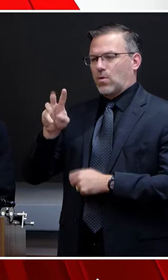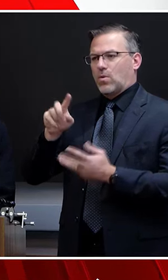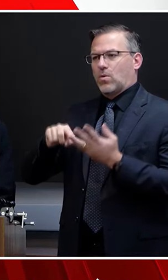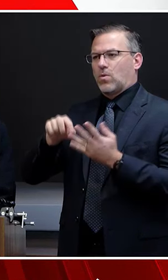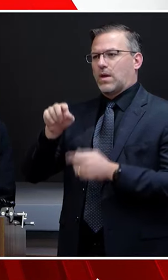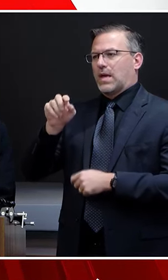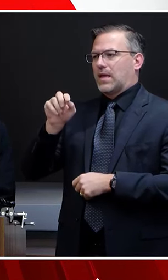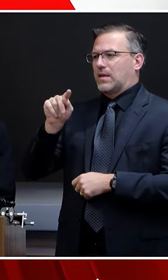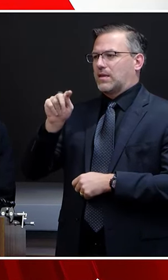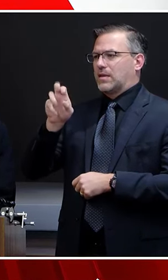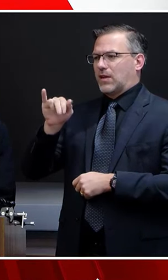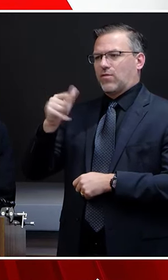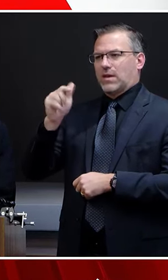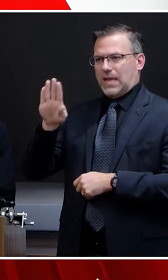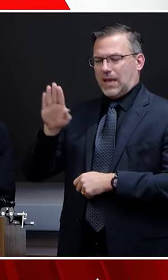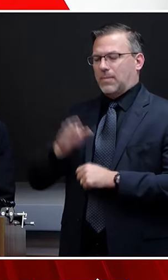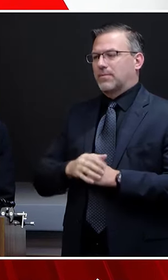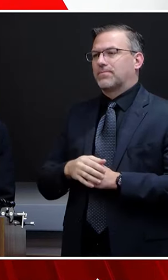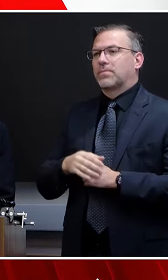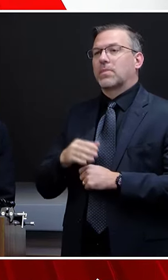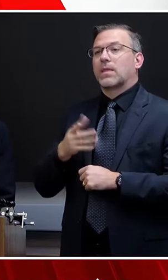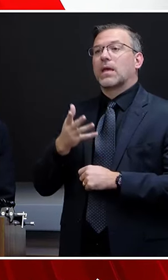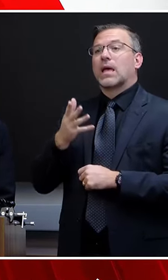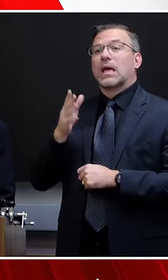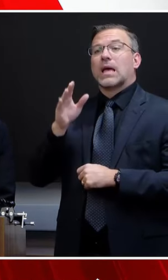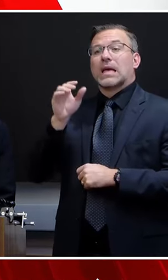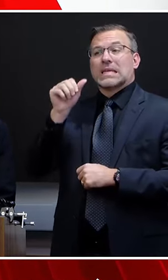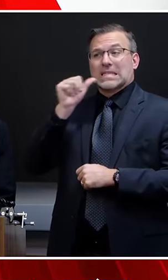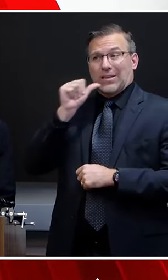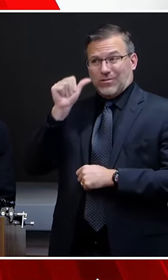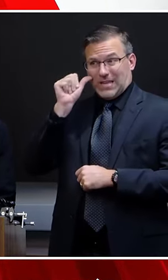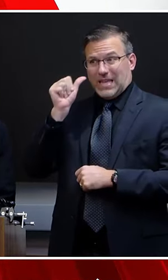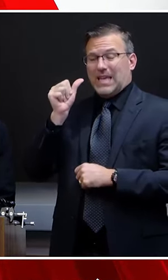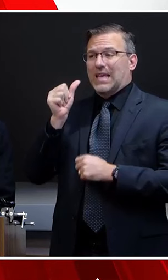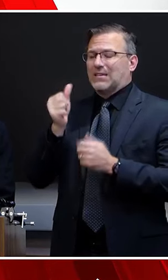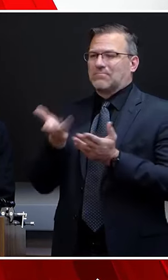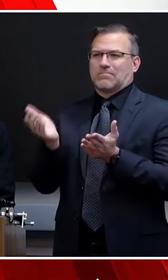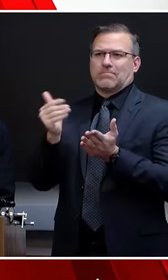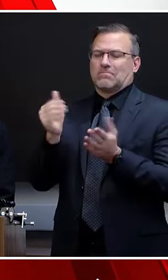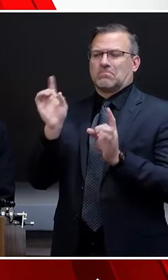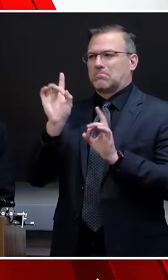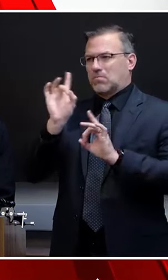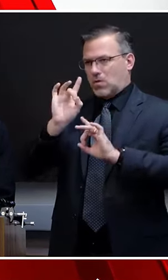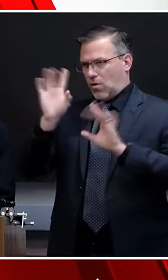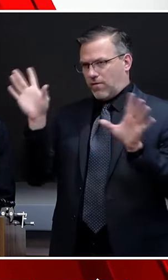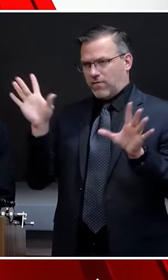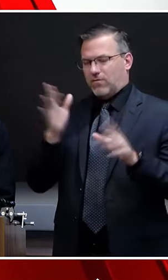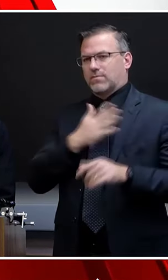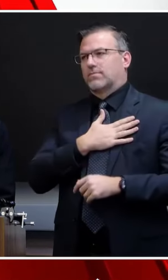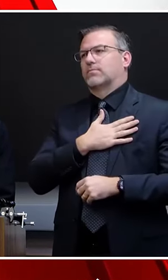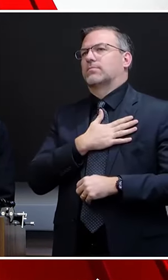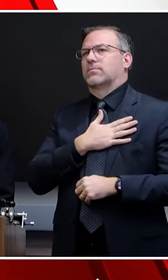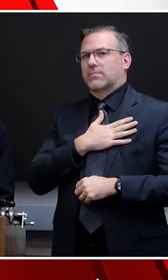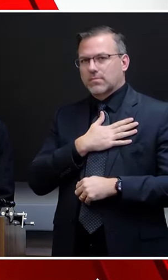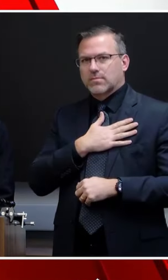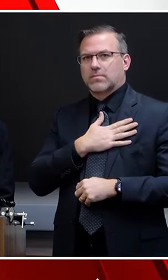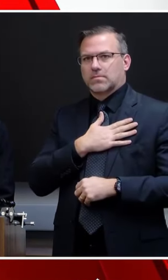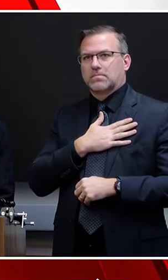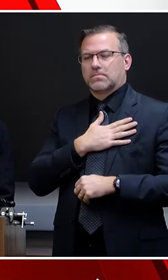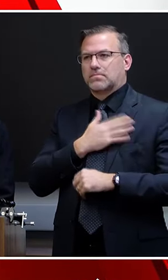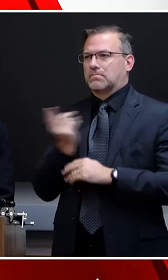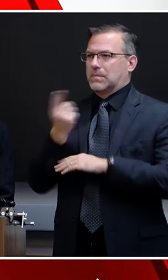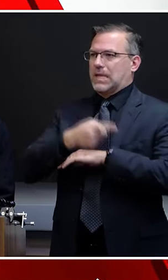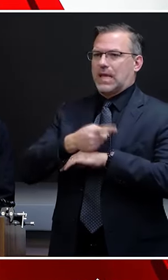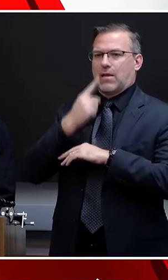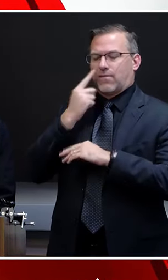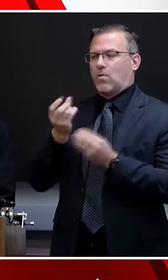Yesterday was unfortunately another heartbreaking day for Nashville and so many in our Middle Tennessee